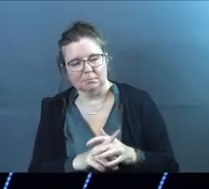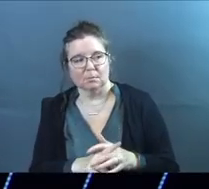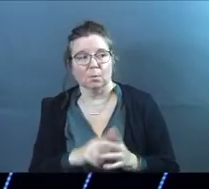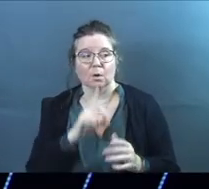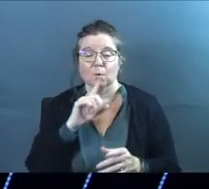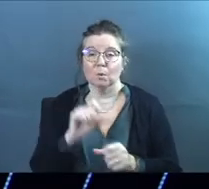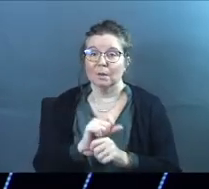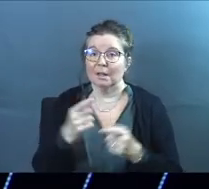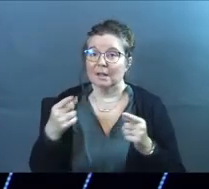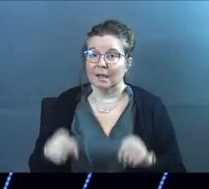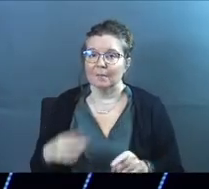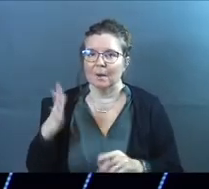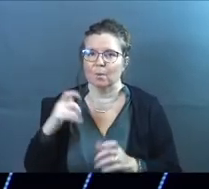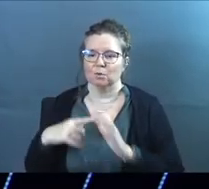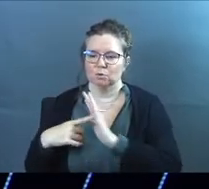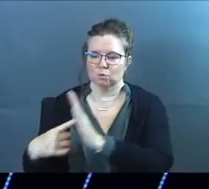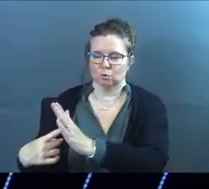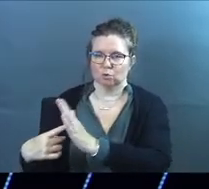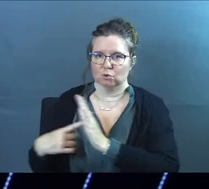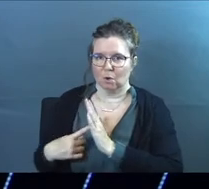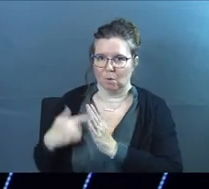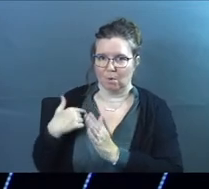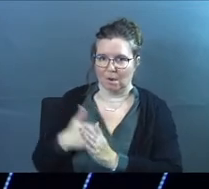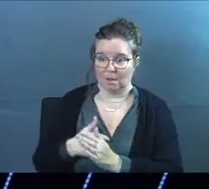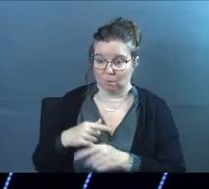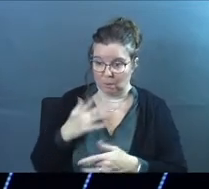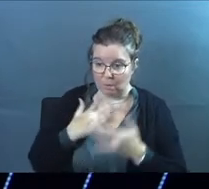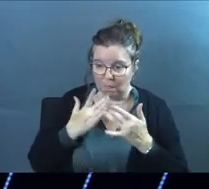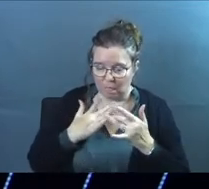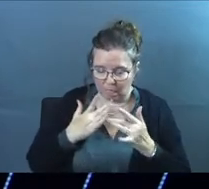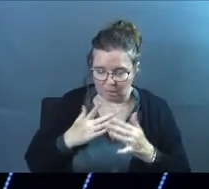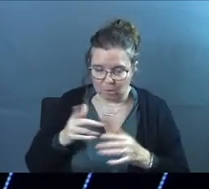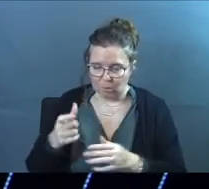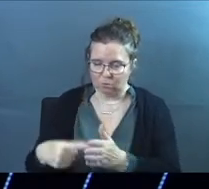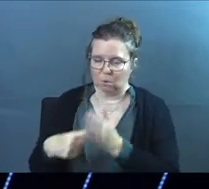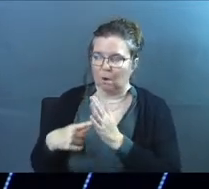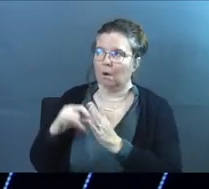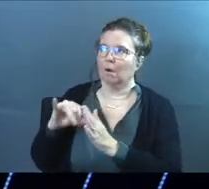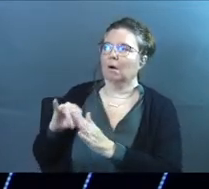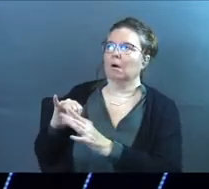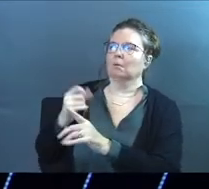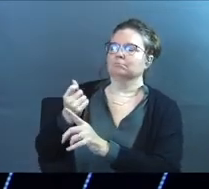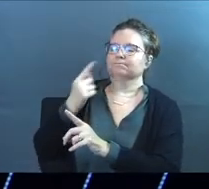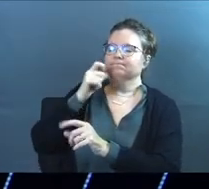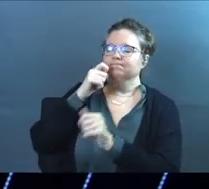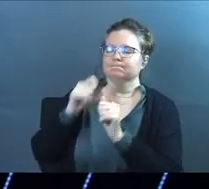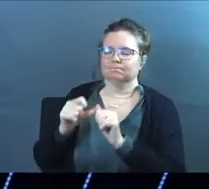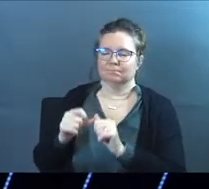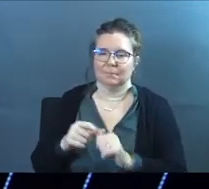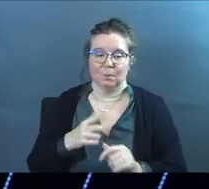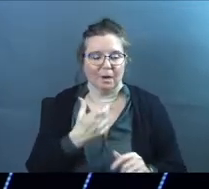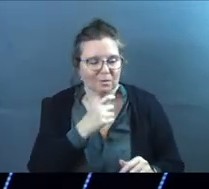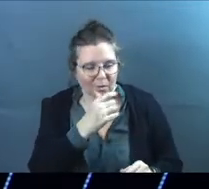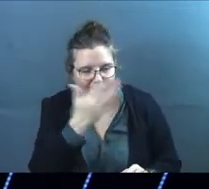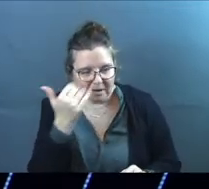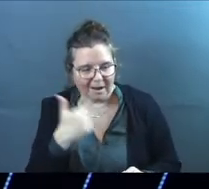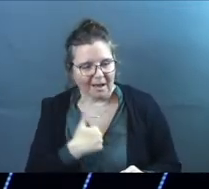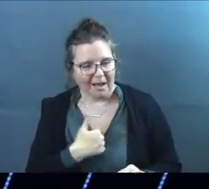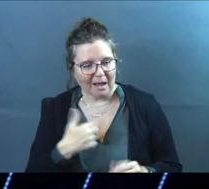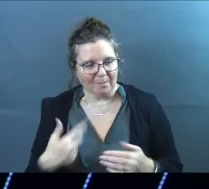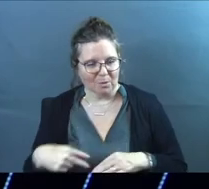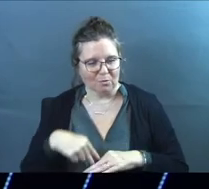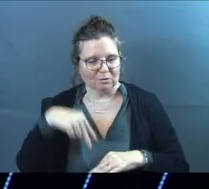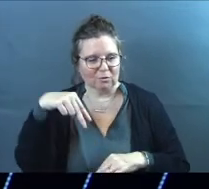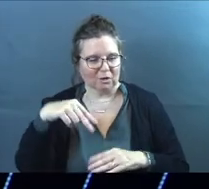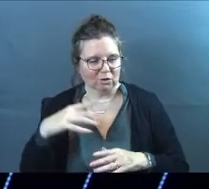is really happening is God wants to show us, when we get to those places, who He is again. He wants to show us, hey, don't forget, I'm the